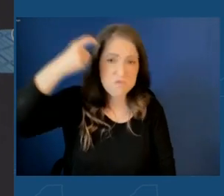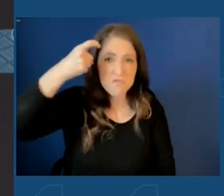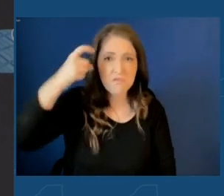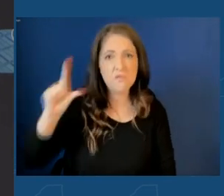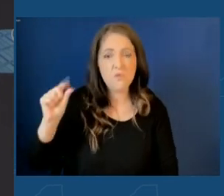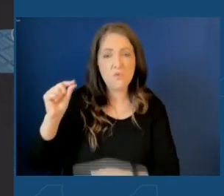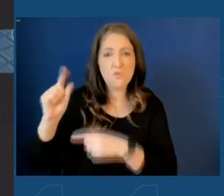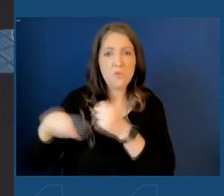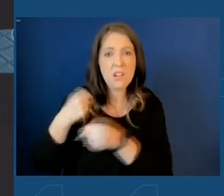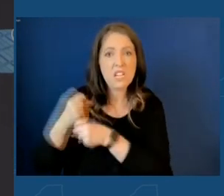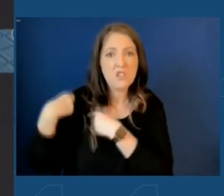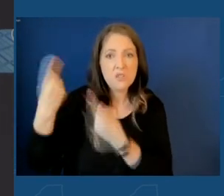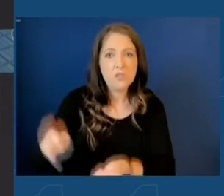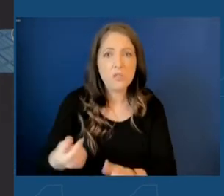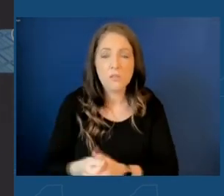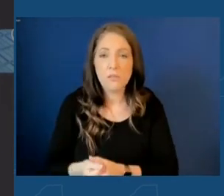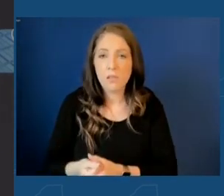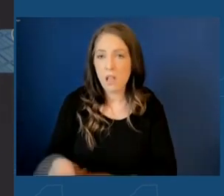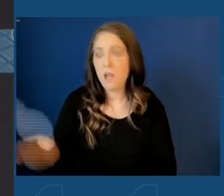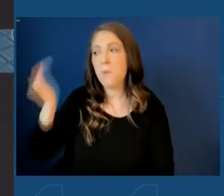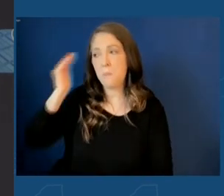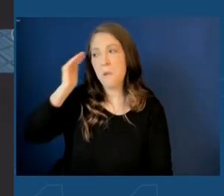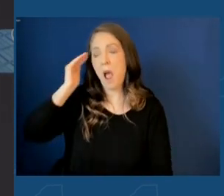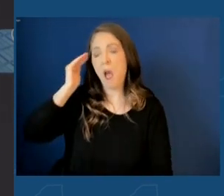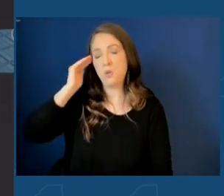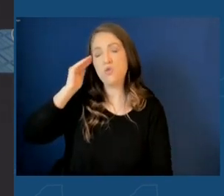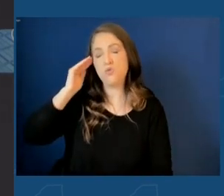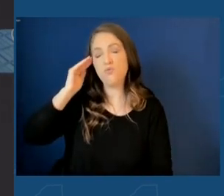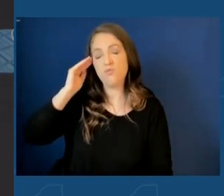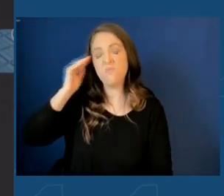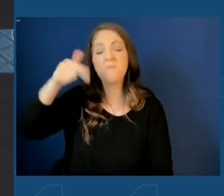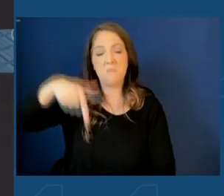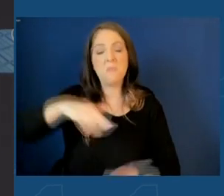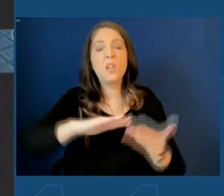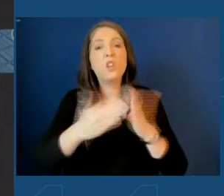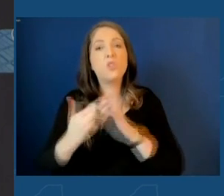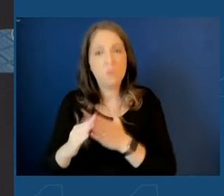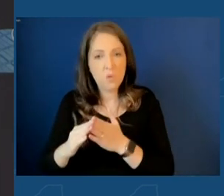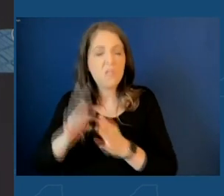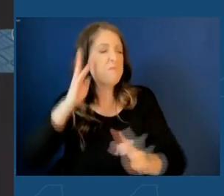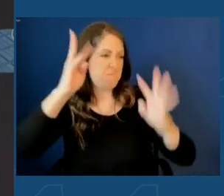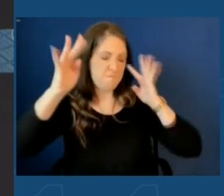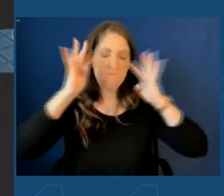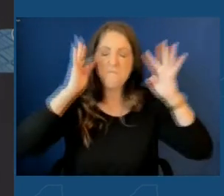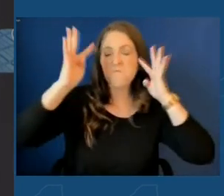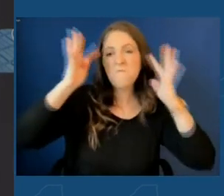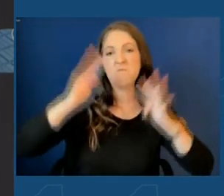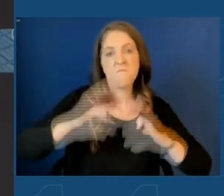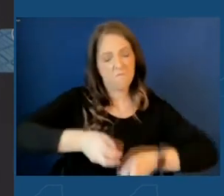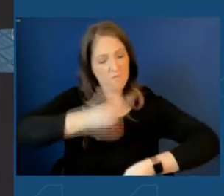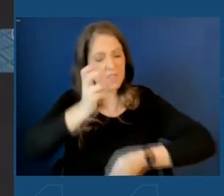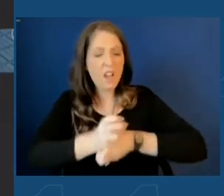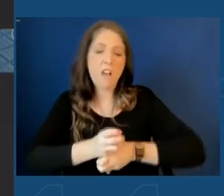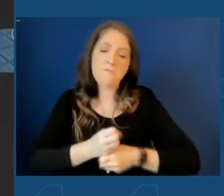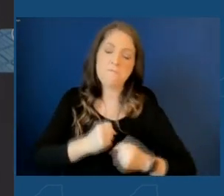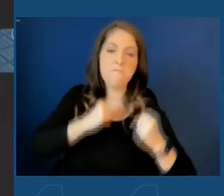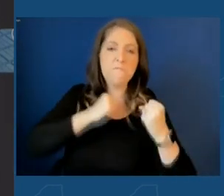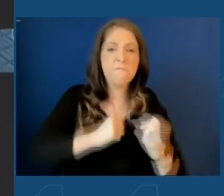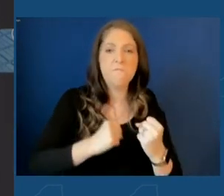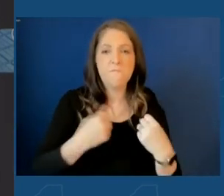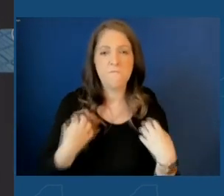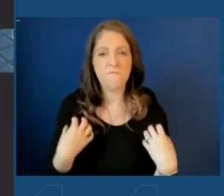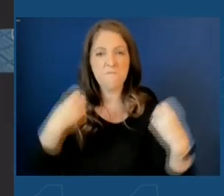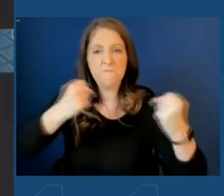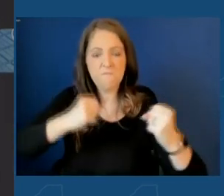I knew then what I know now. This community is innovative. It is tough. It is resilient.